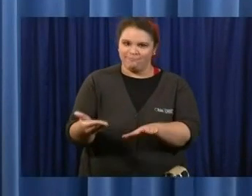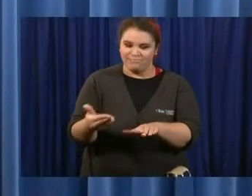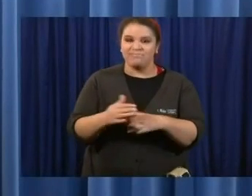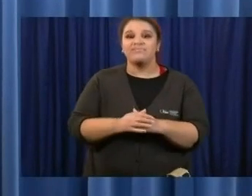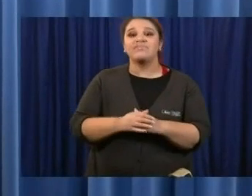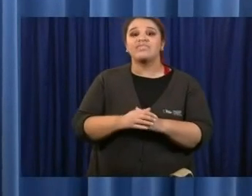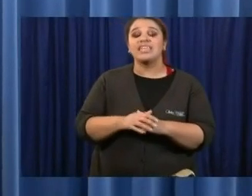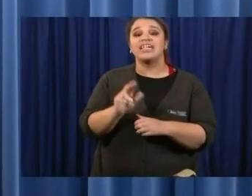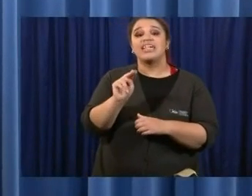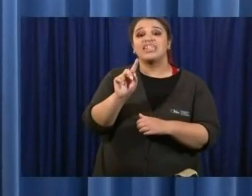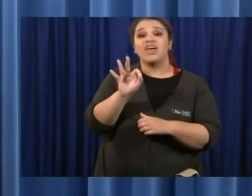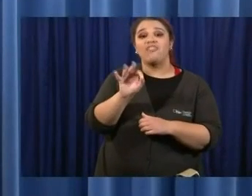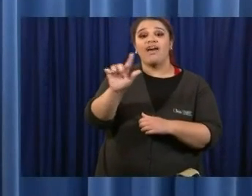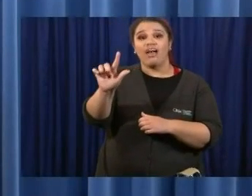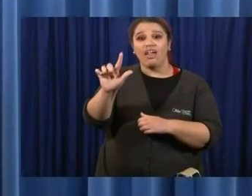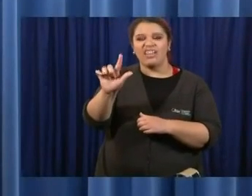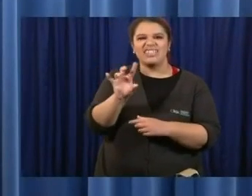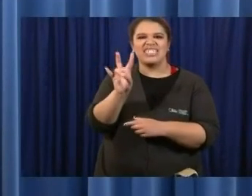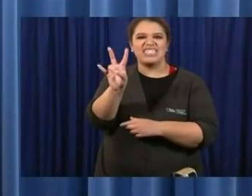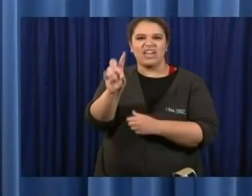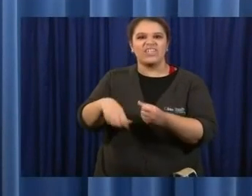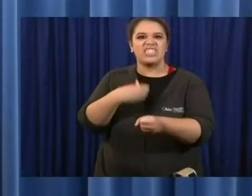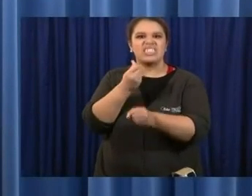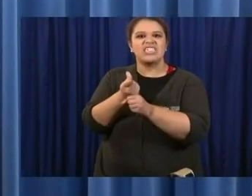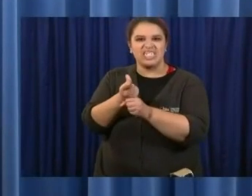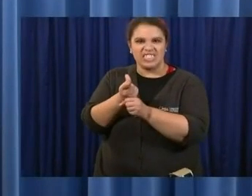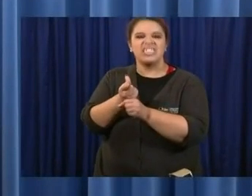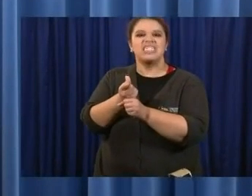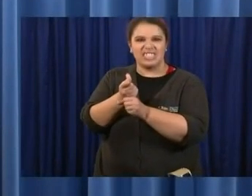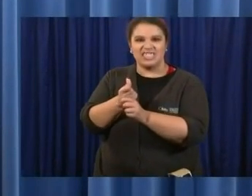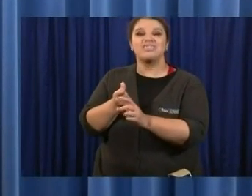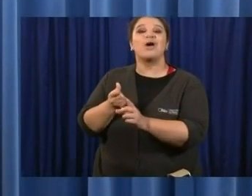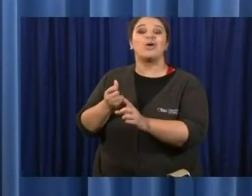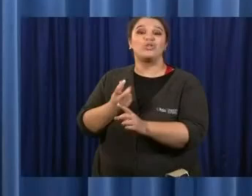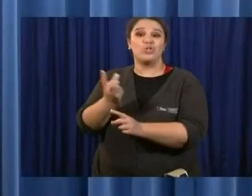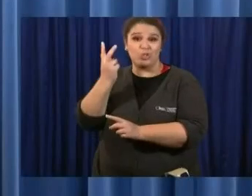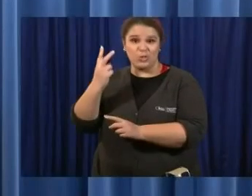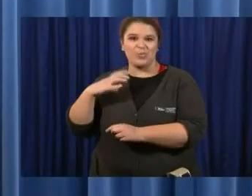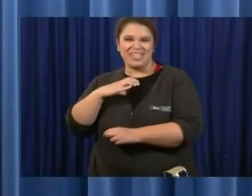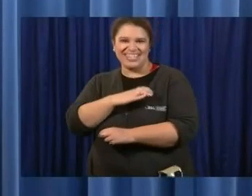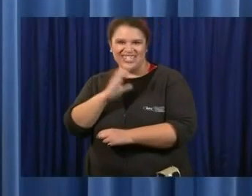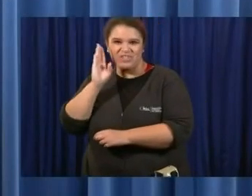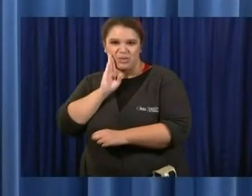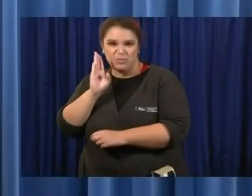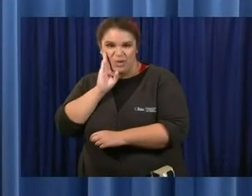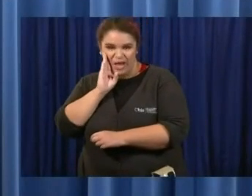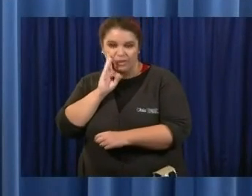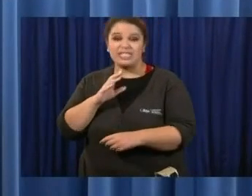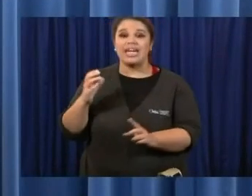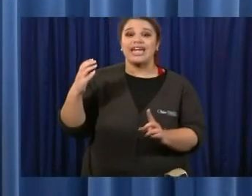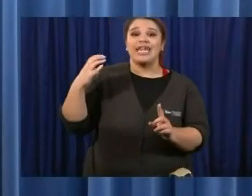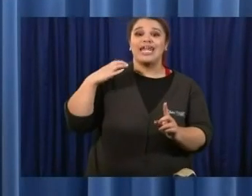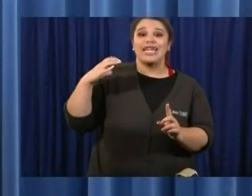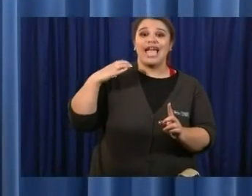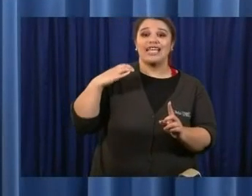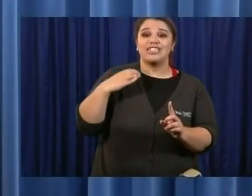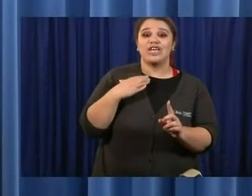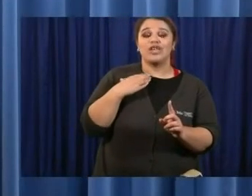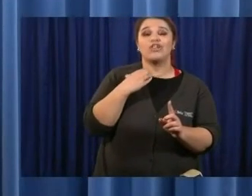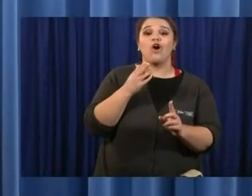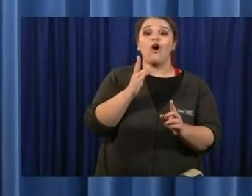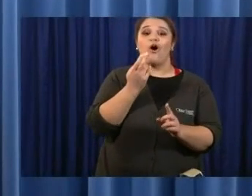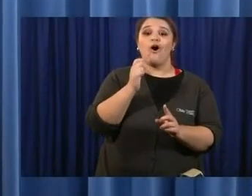seasons in the NFL, two with the Cleveland Browns. He earned a spot in the Pro Football Hall of Fame in Canton, the only coach to lead his team to an